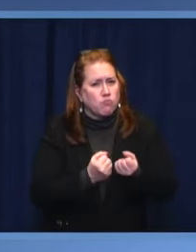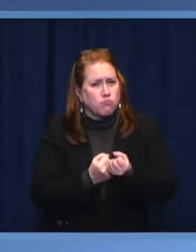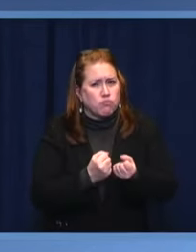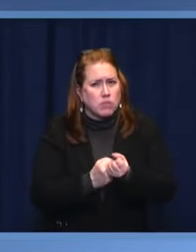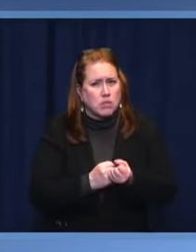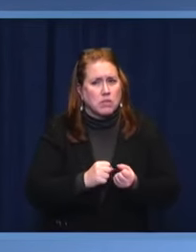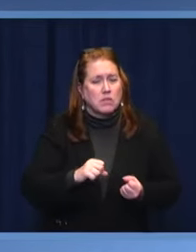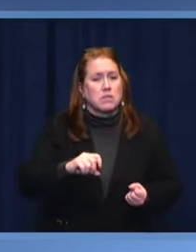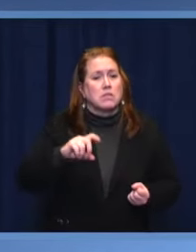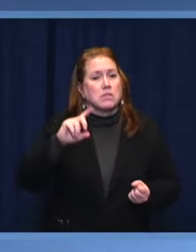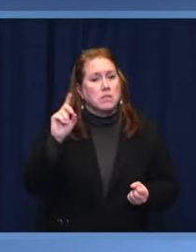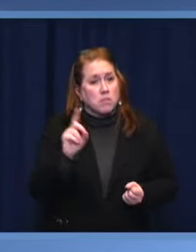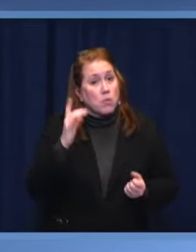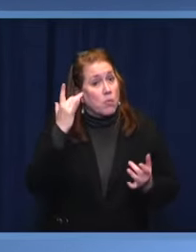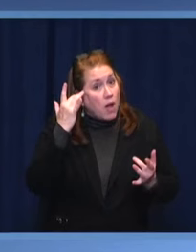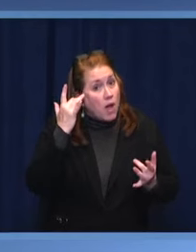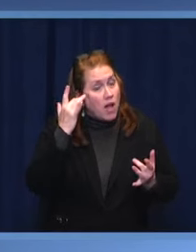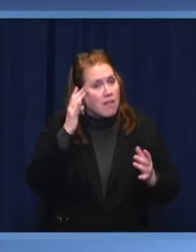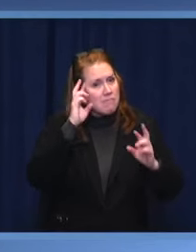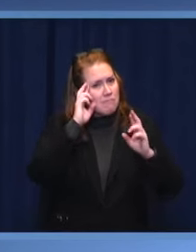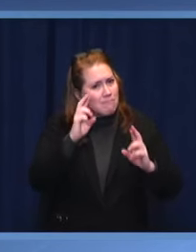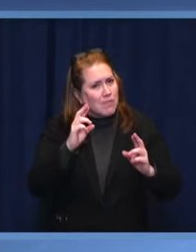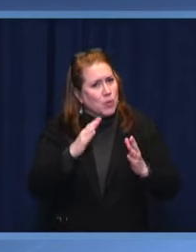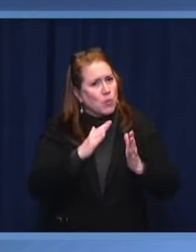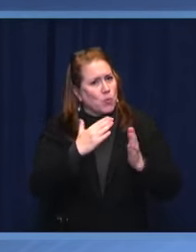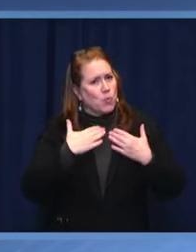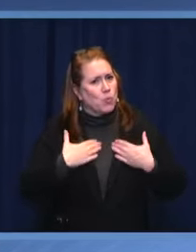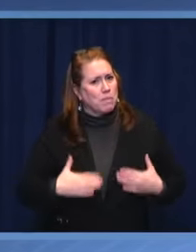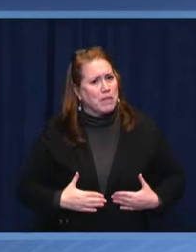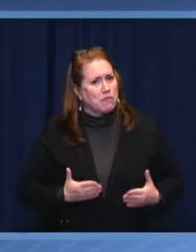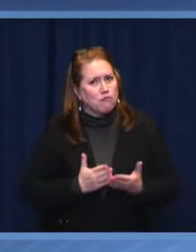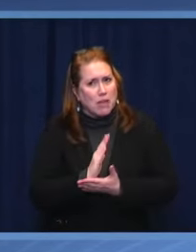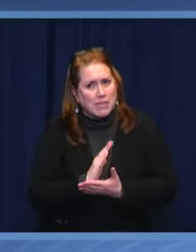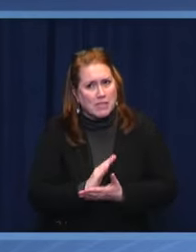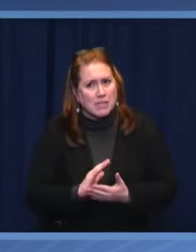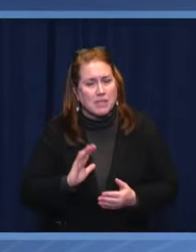human rights and the preservation of the environment.